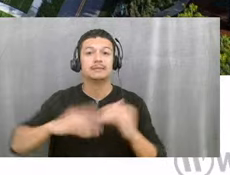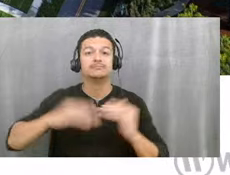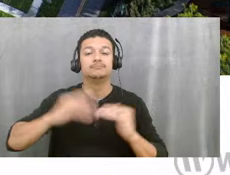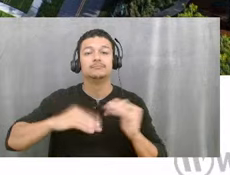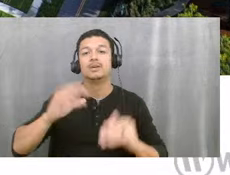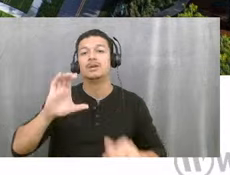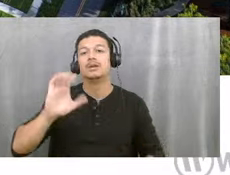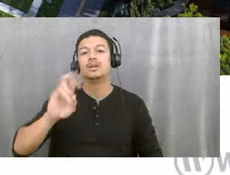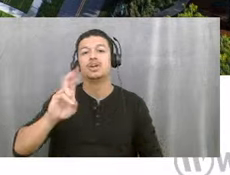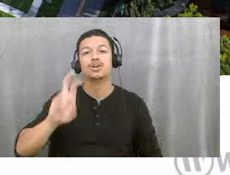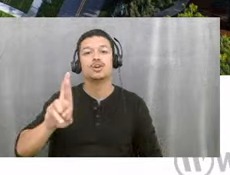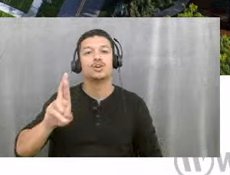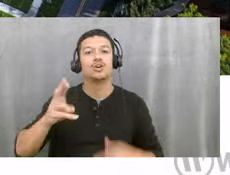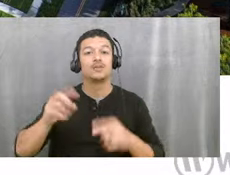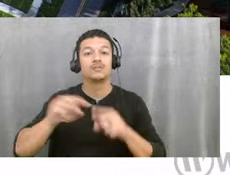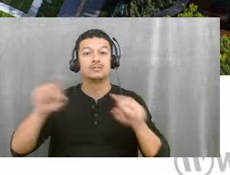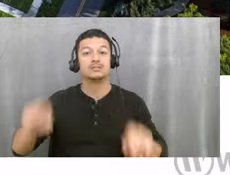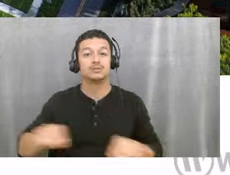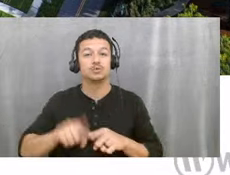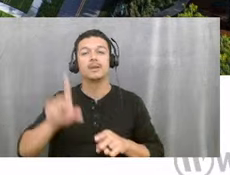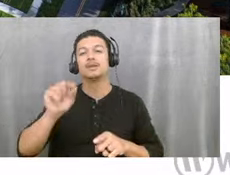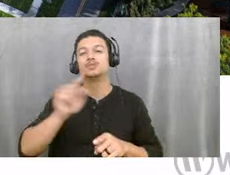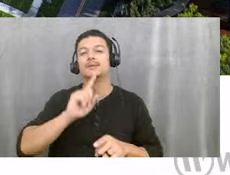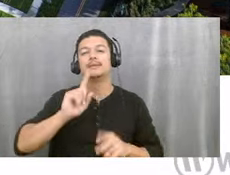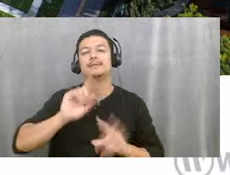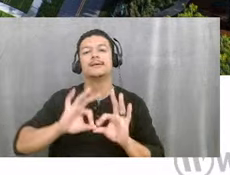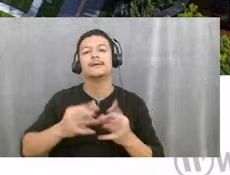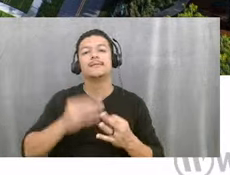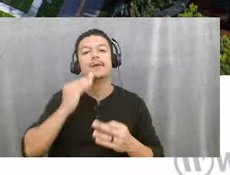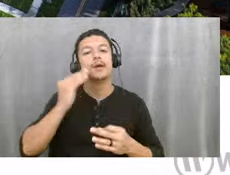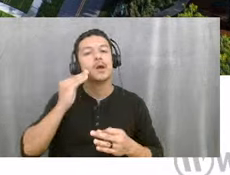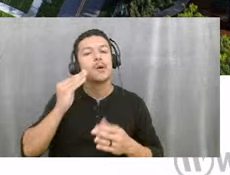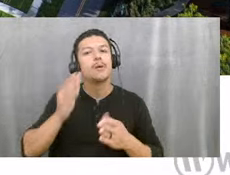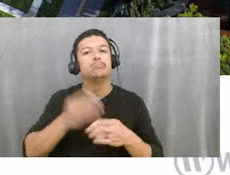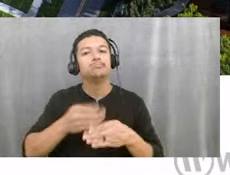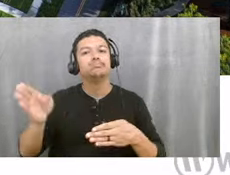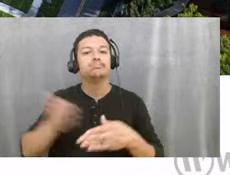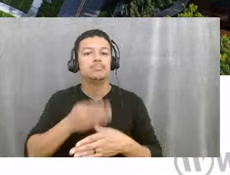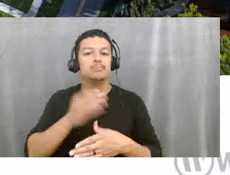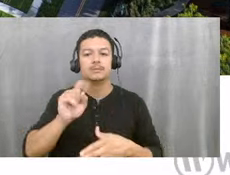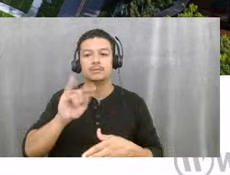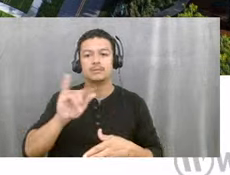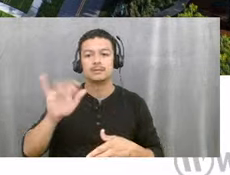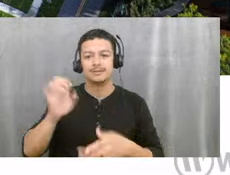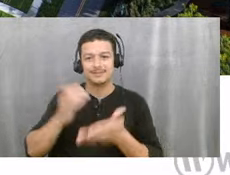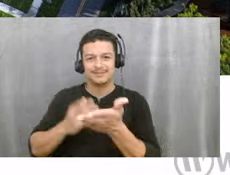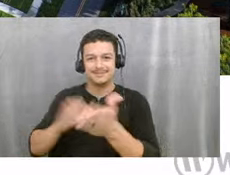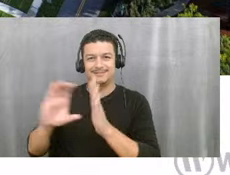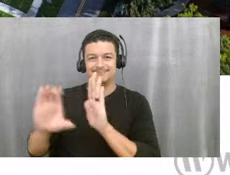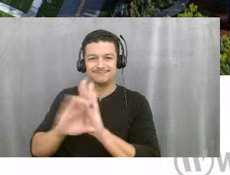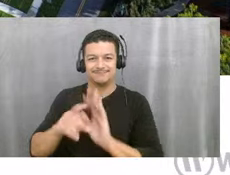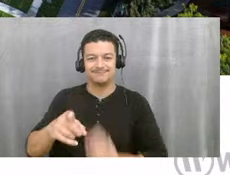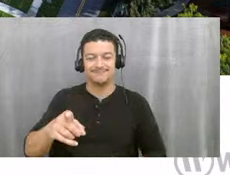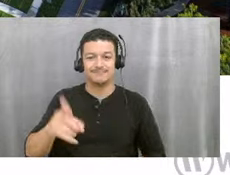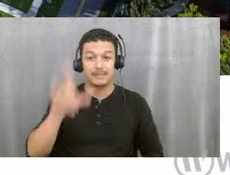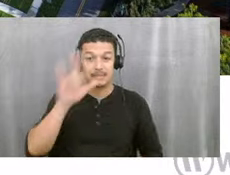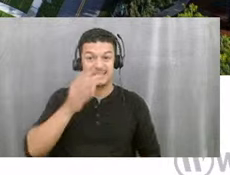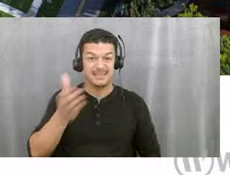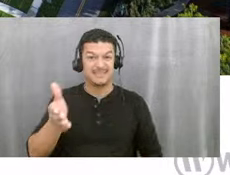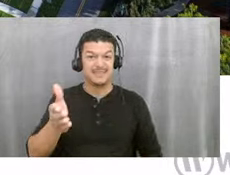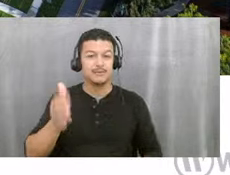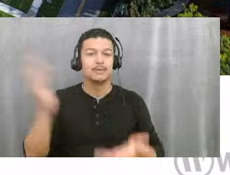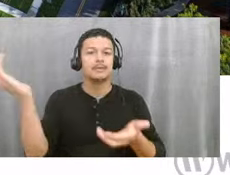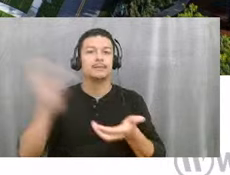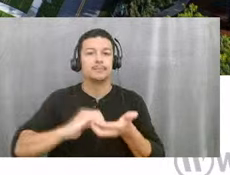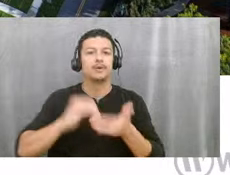which was 20 single-family homes that ranged in a size and style there. It was also like this project. It was a partnership with the Delray